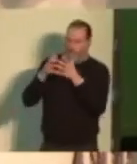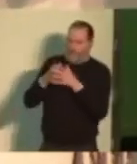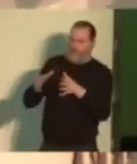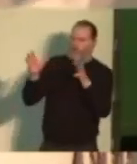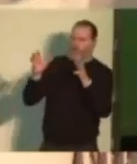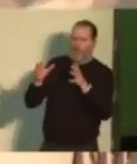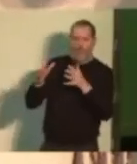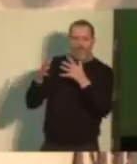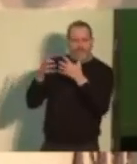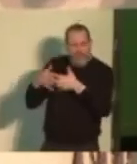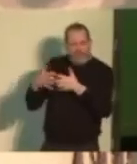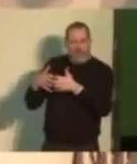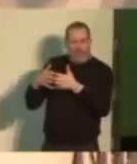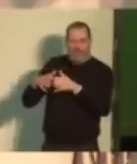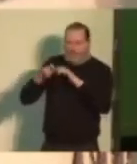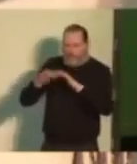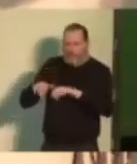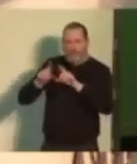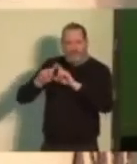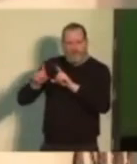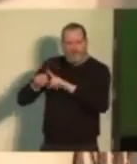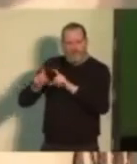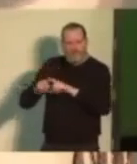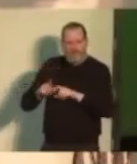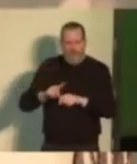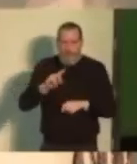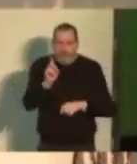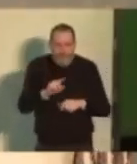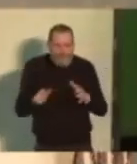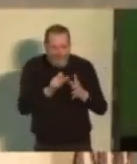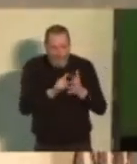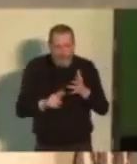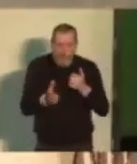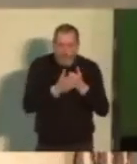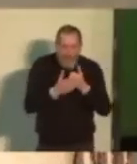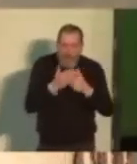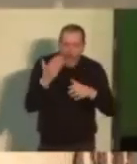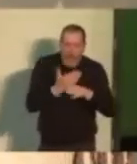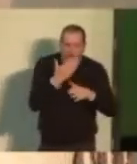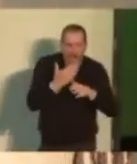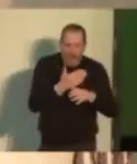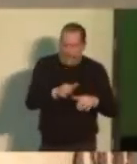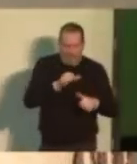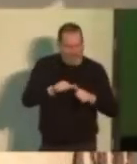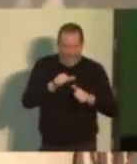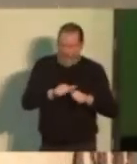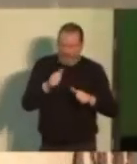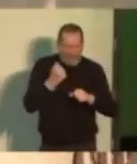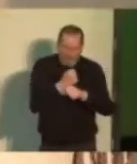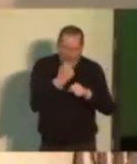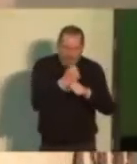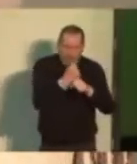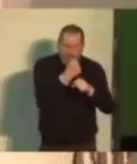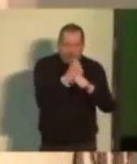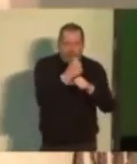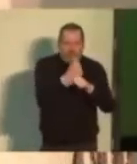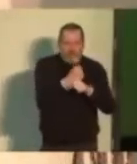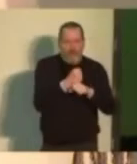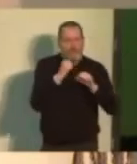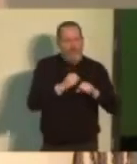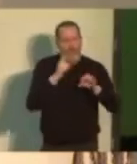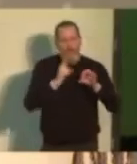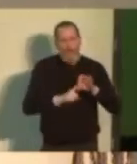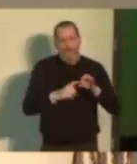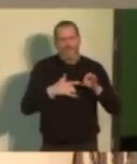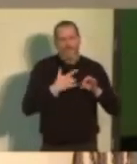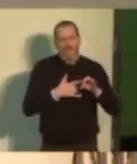technology where every single worker is far more productive than he or she used to be. What you are seeing today is